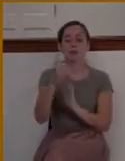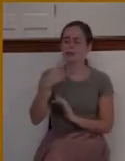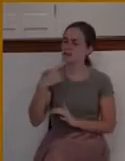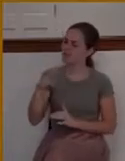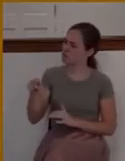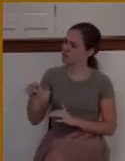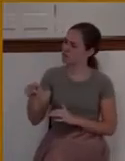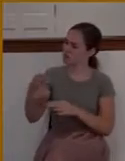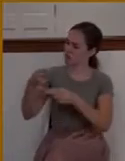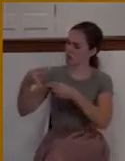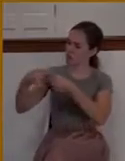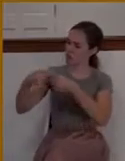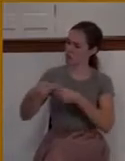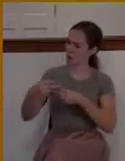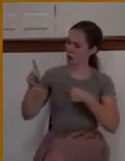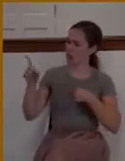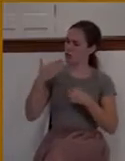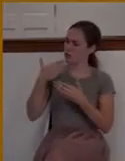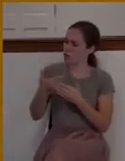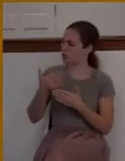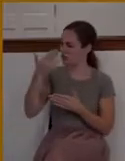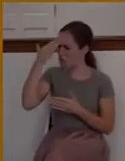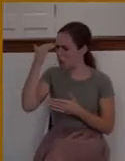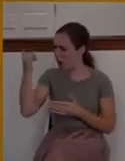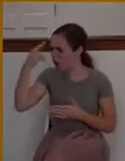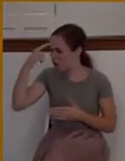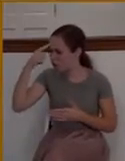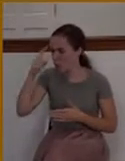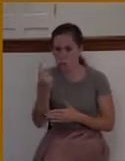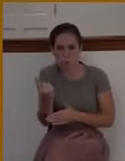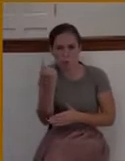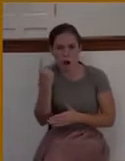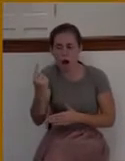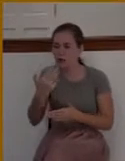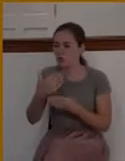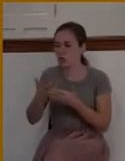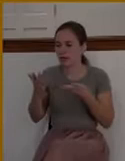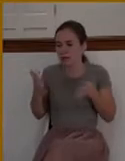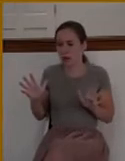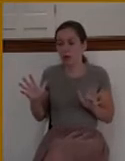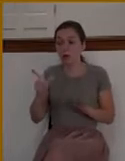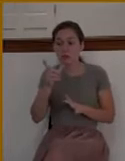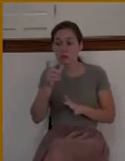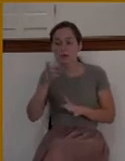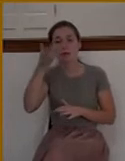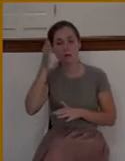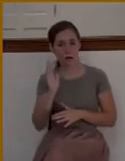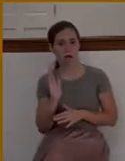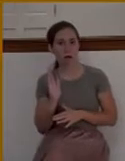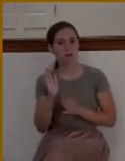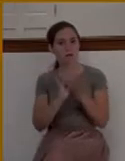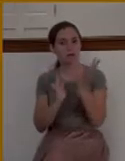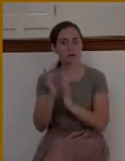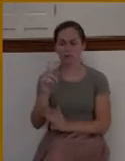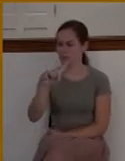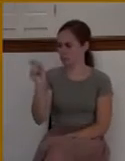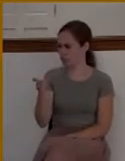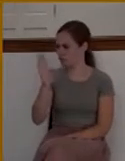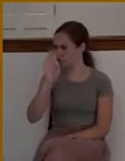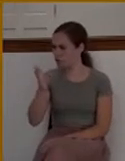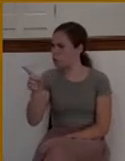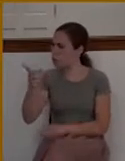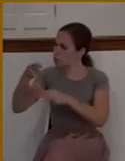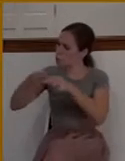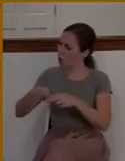There is none good but one, and that is God. Jesus answers this question with a more powerful question. Why do you call me